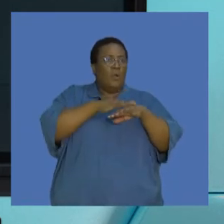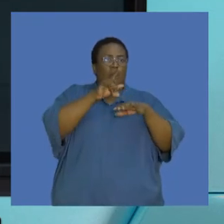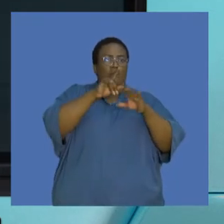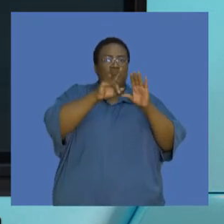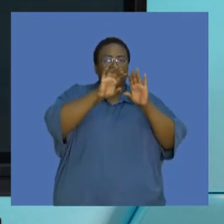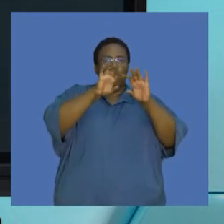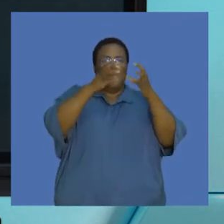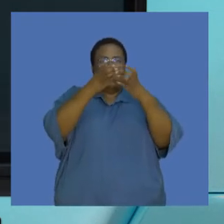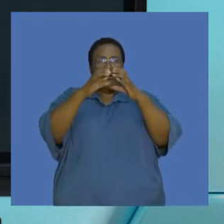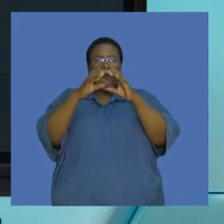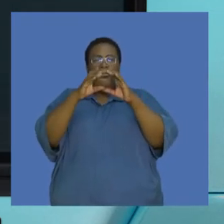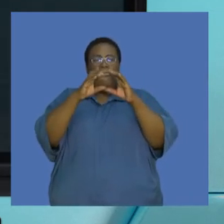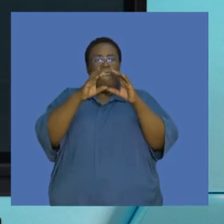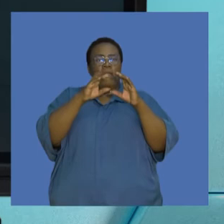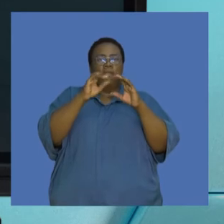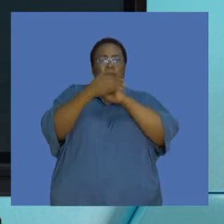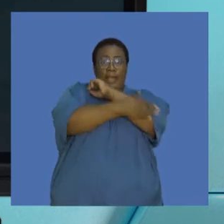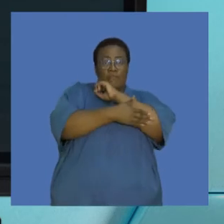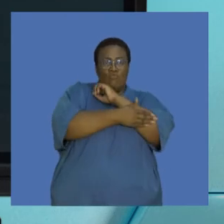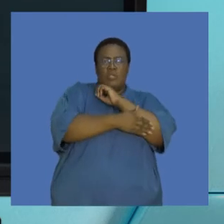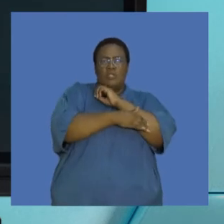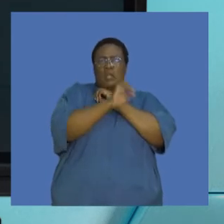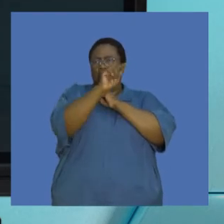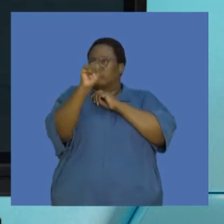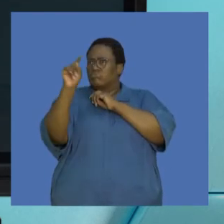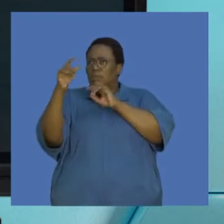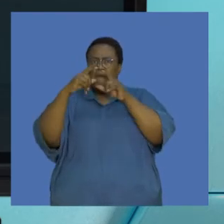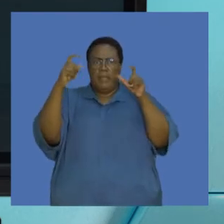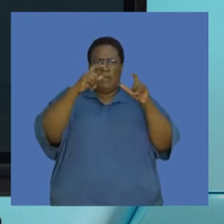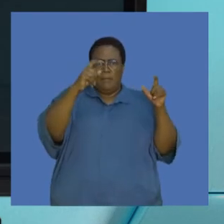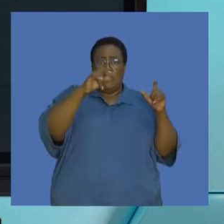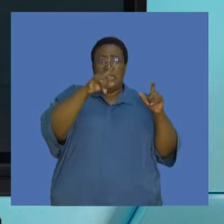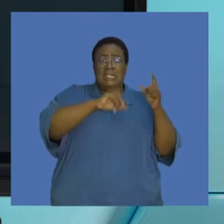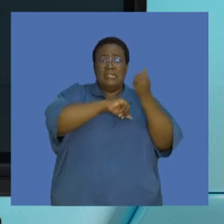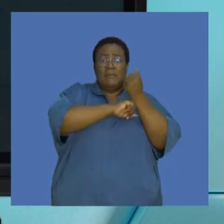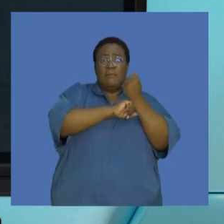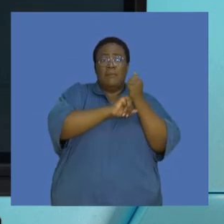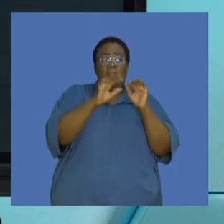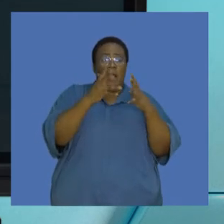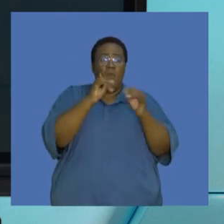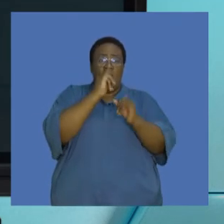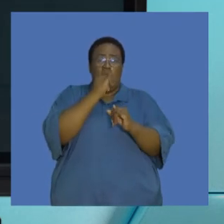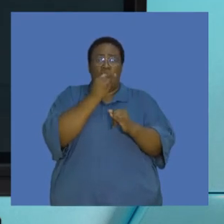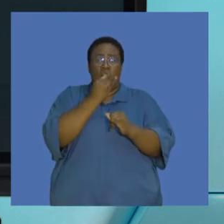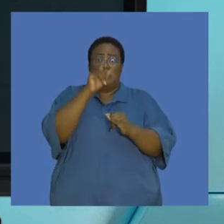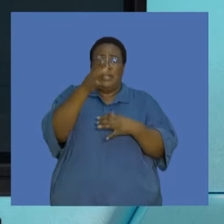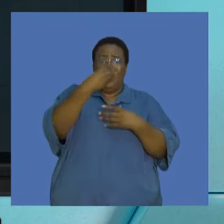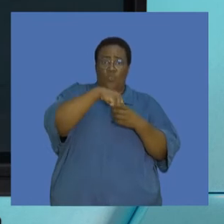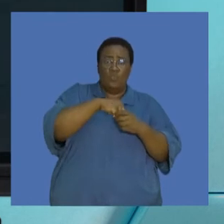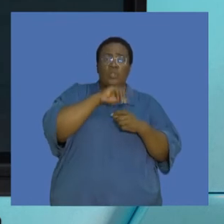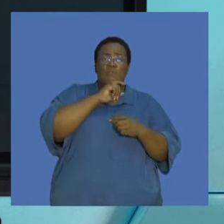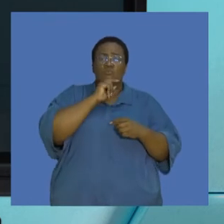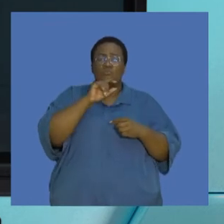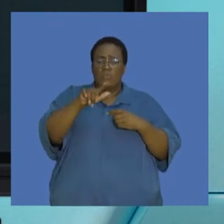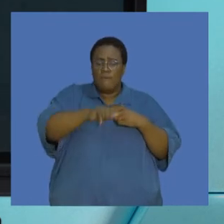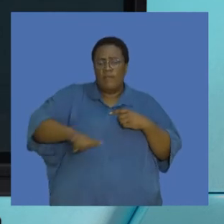that drive the economies of their countries are being supported by industries. And these industries, including the